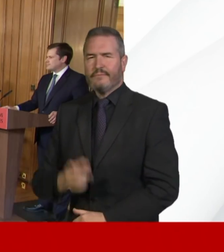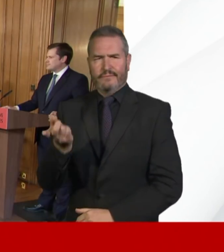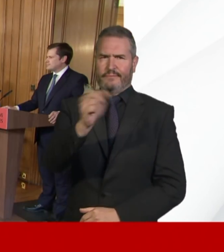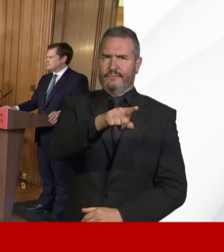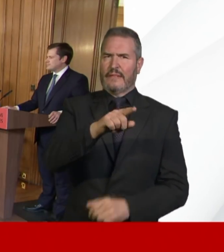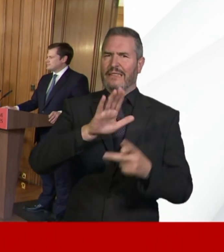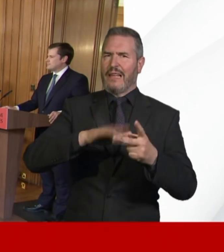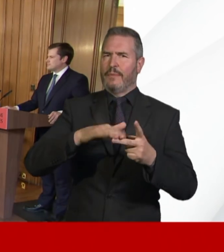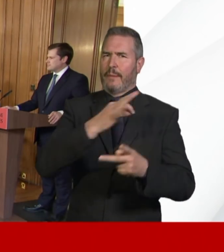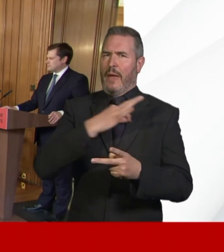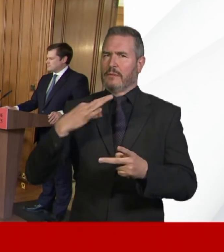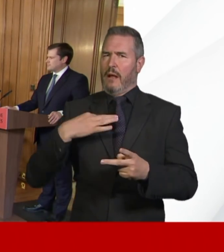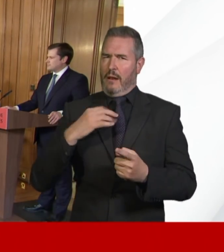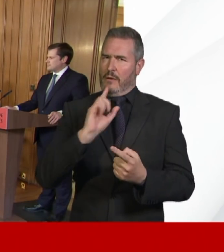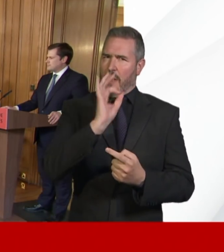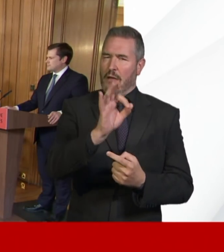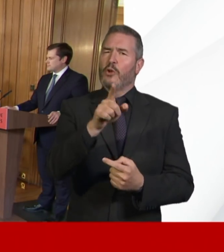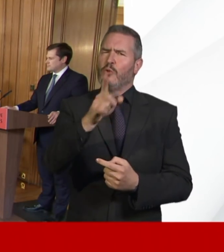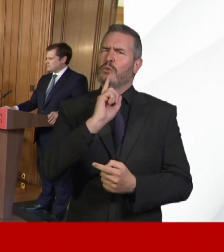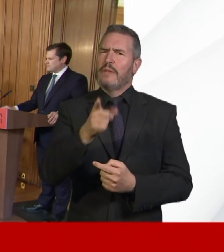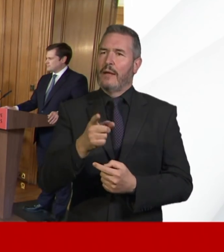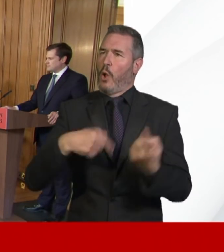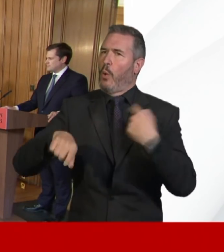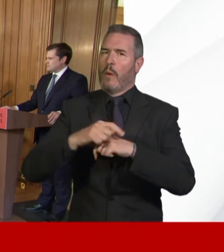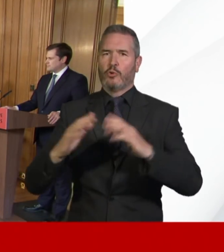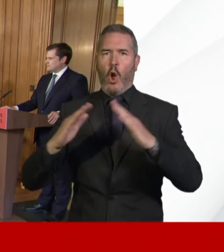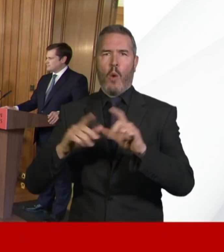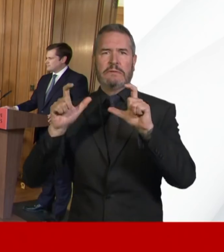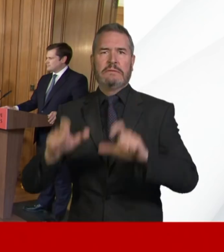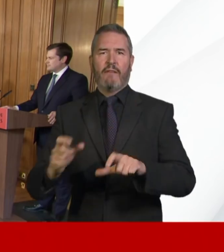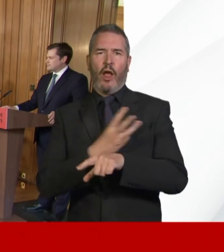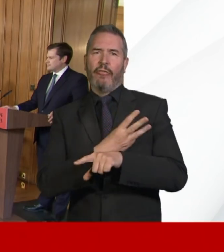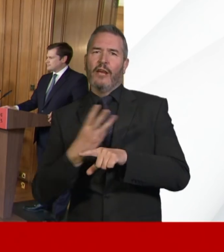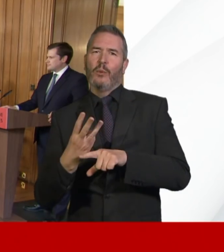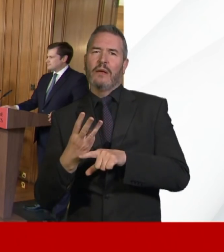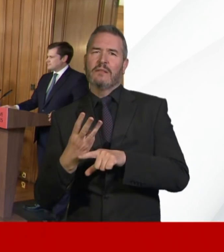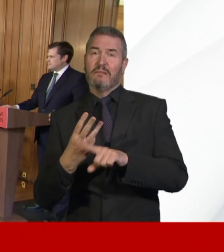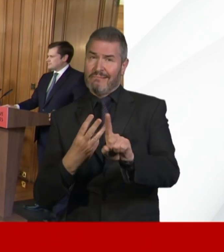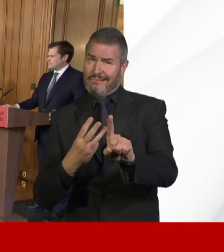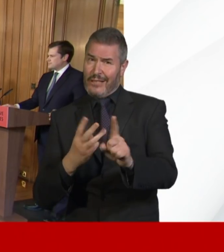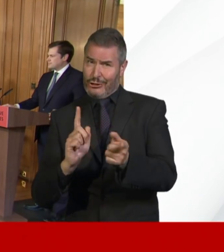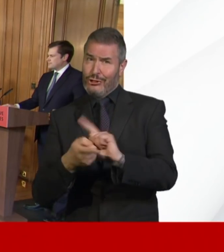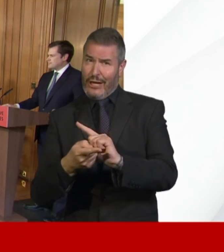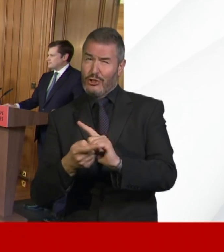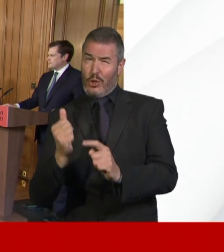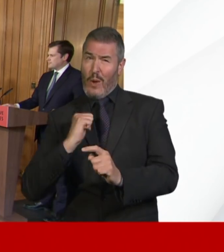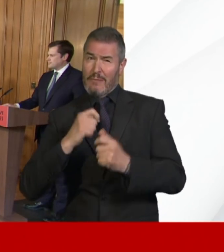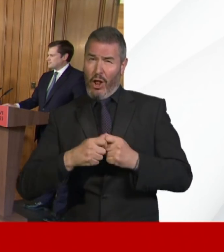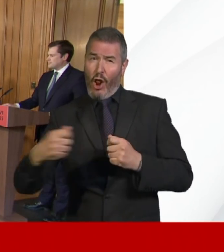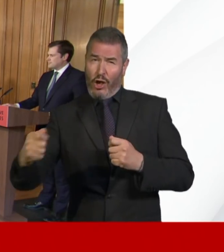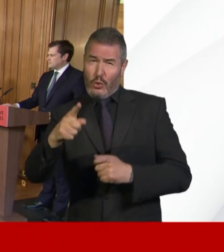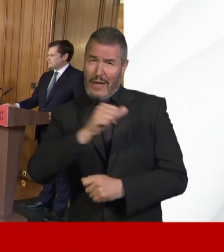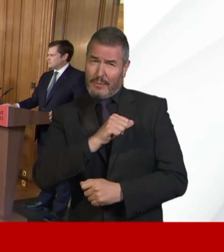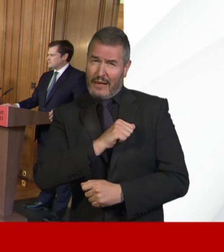medical officer. Originally, we were told that the lockdown measures would be for three weeks. Is it safe to now assume that they will go on for much longer than